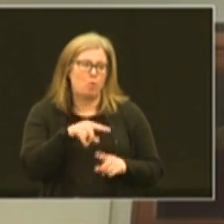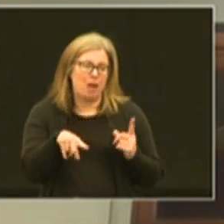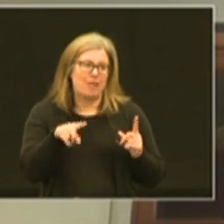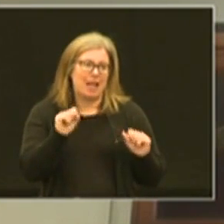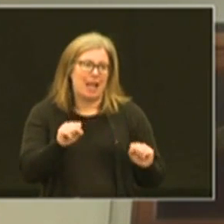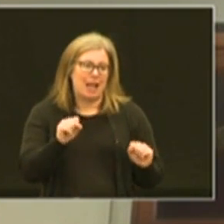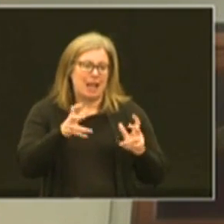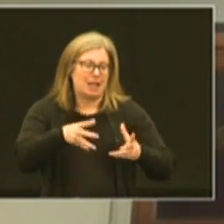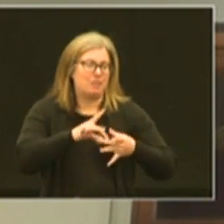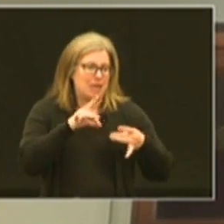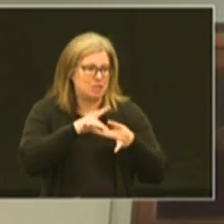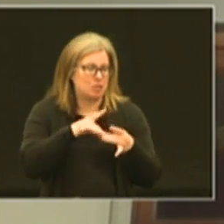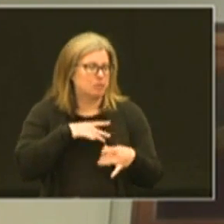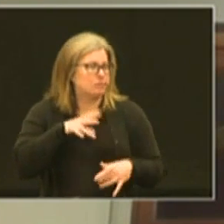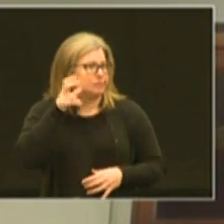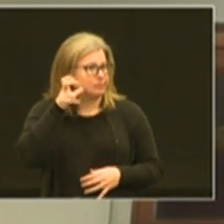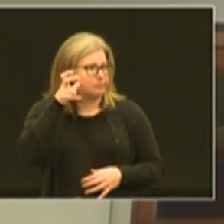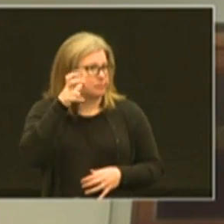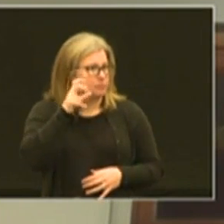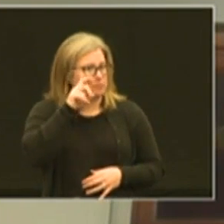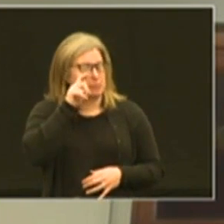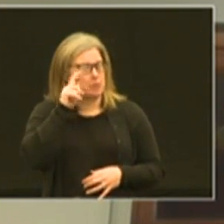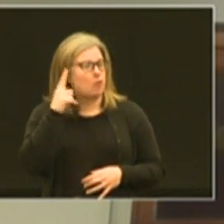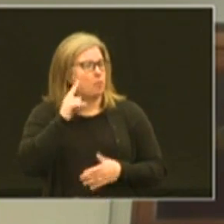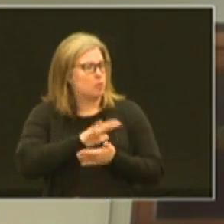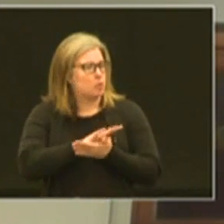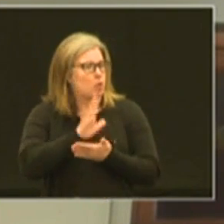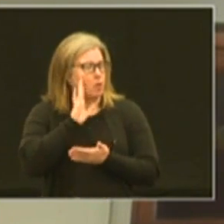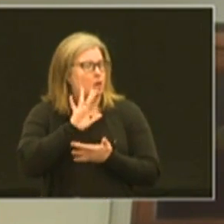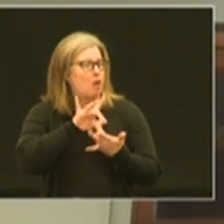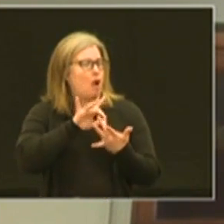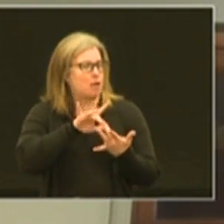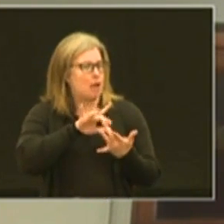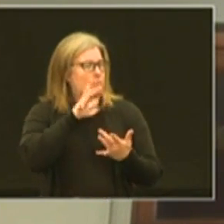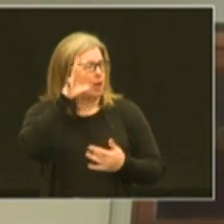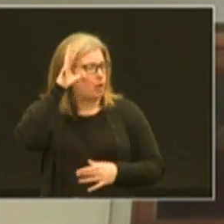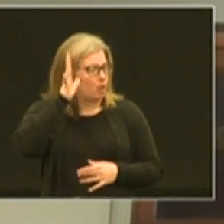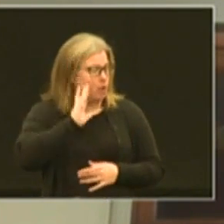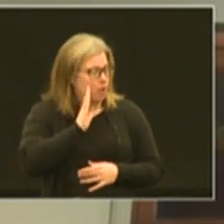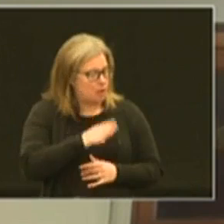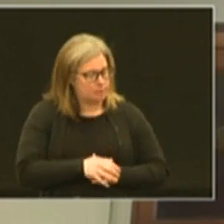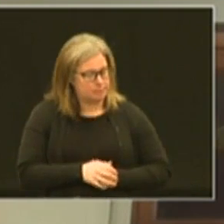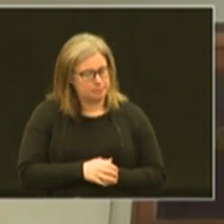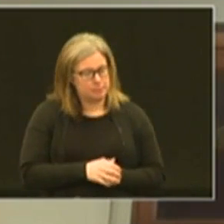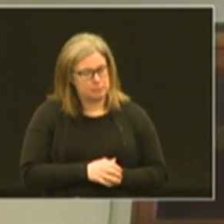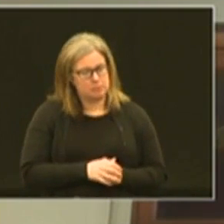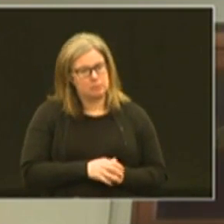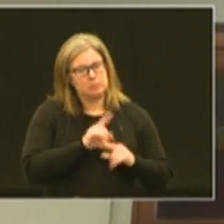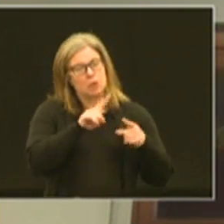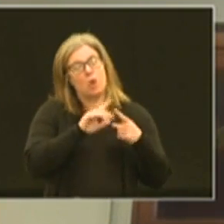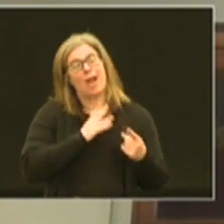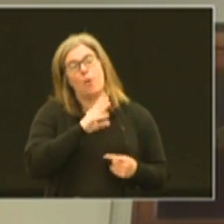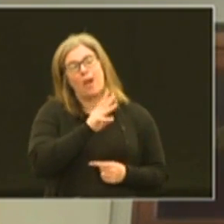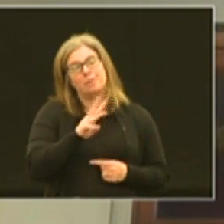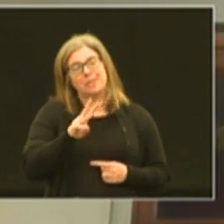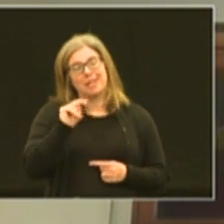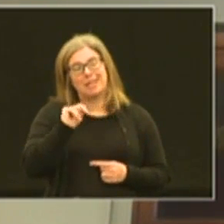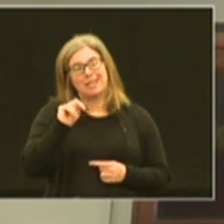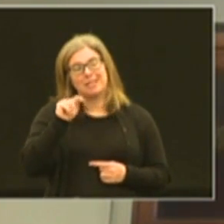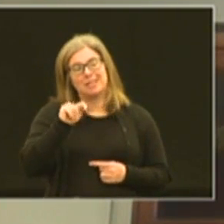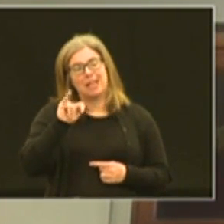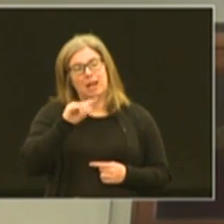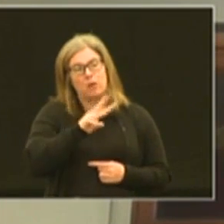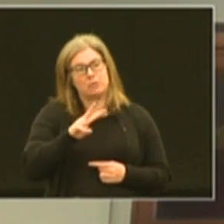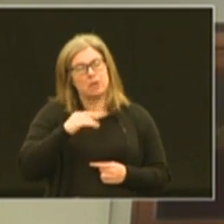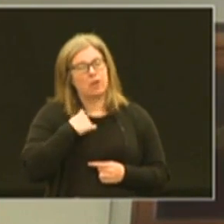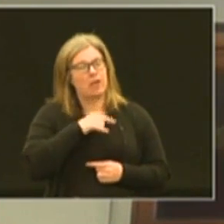but they can leave messages and then someone from the school will contact the parent go to our website our nti website